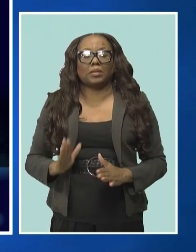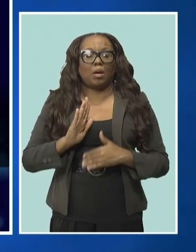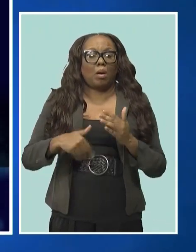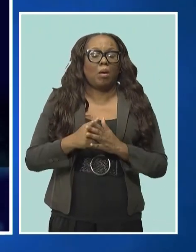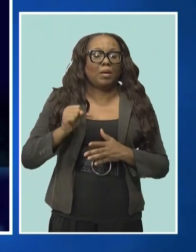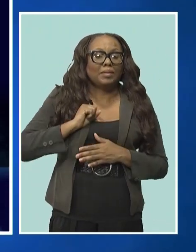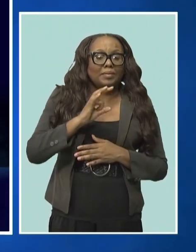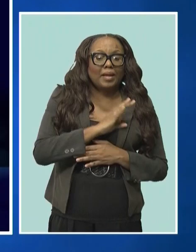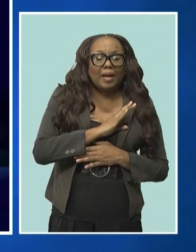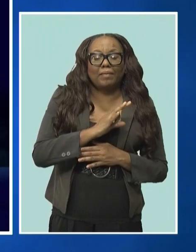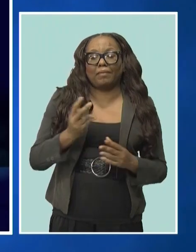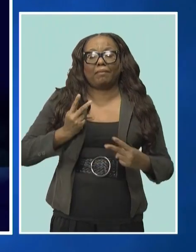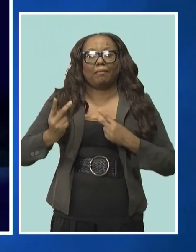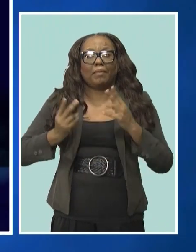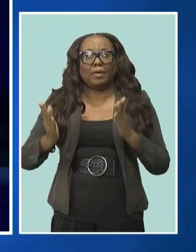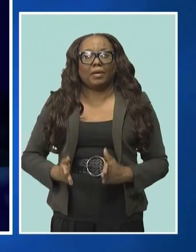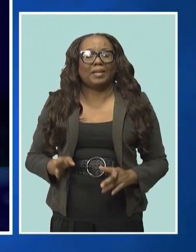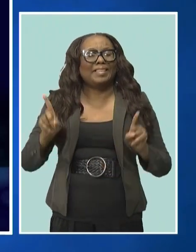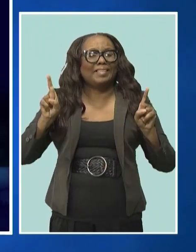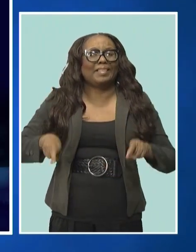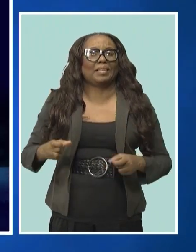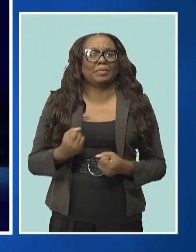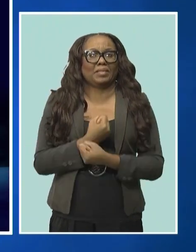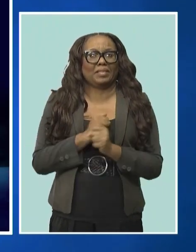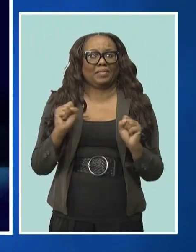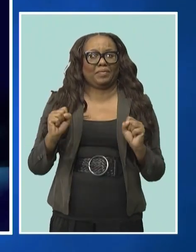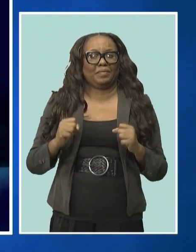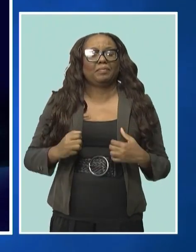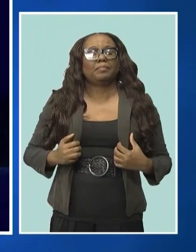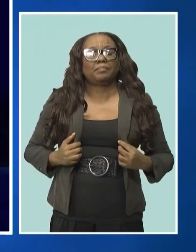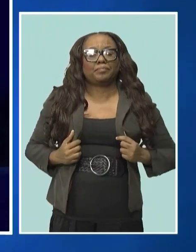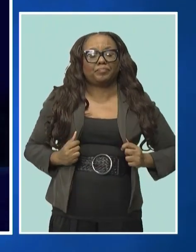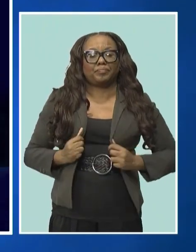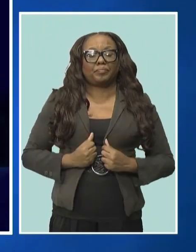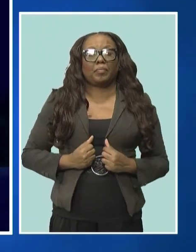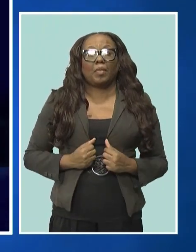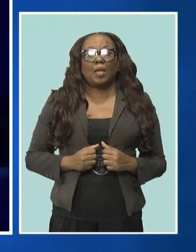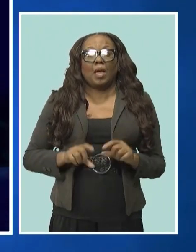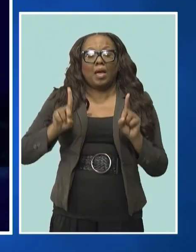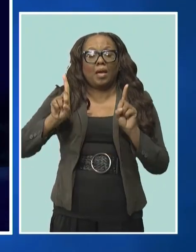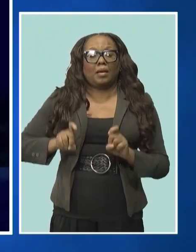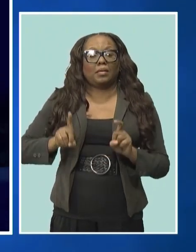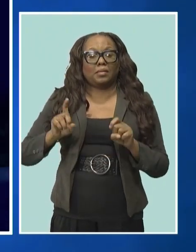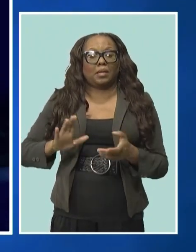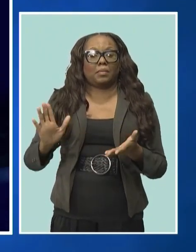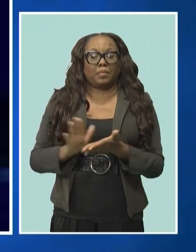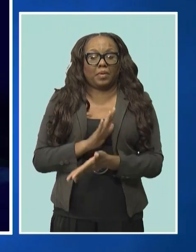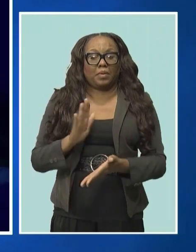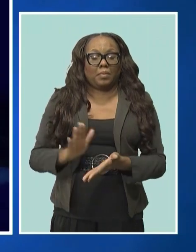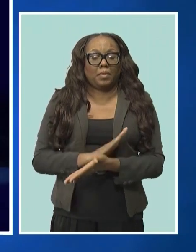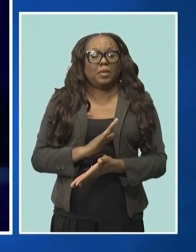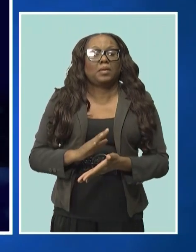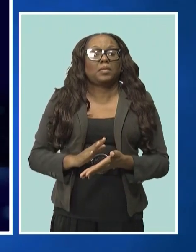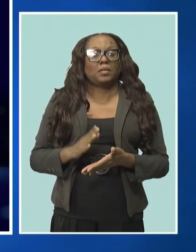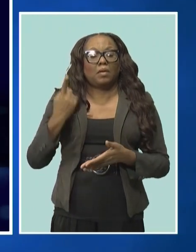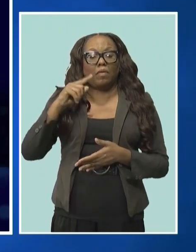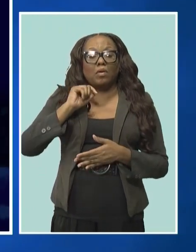to the school compound. Additionally, we were informed that exam papers for tomorrow's exams have been printed.